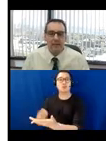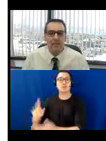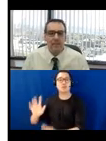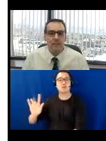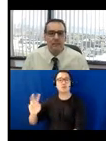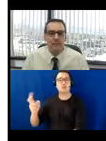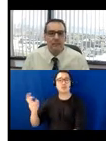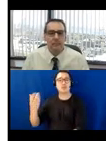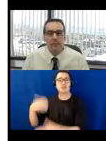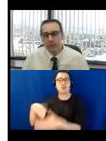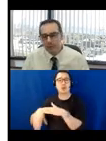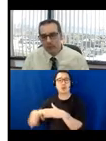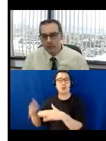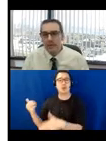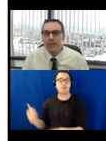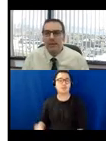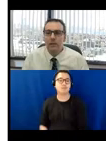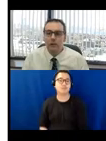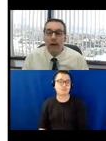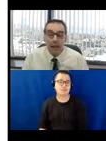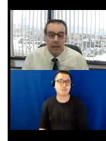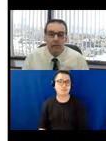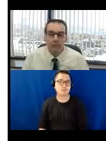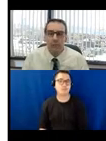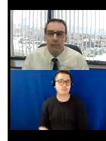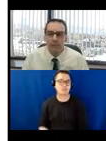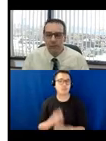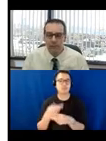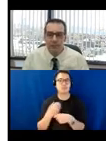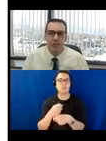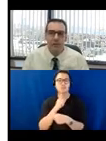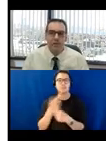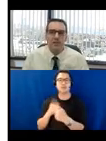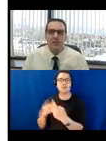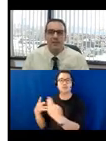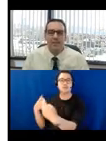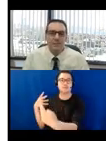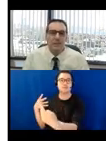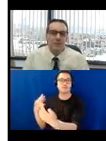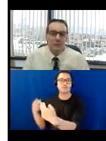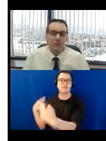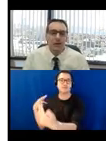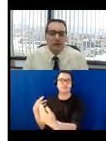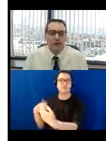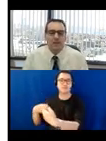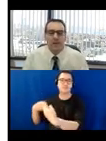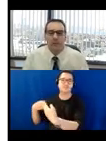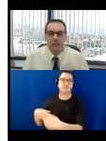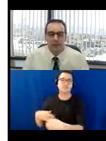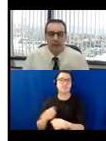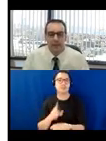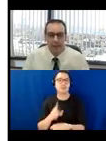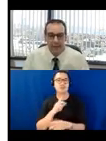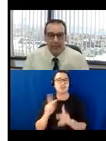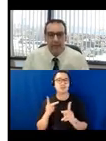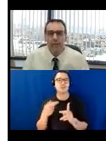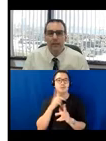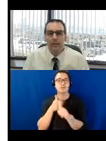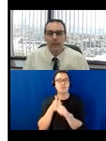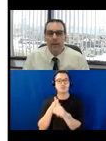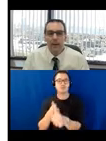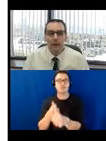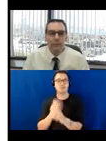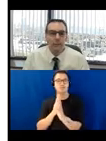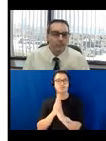that that's to maintain the corral, if you will, that was used in the question to make sure people are following and staying within that line.